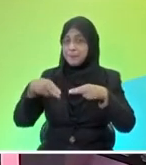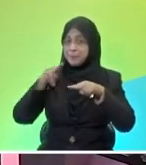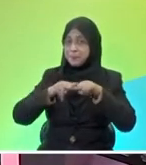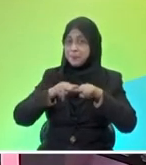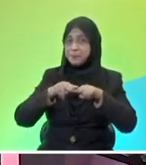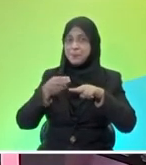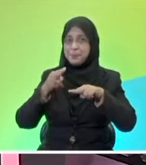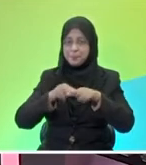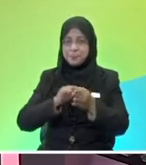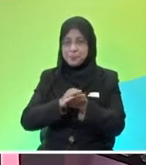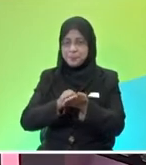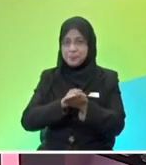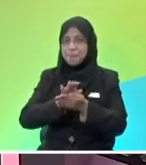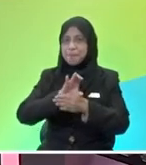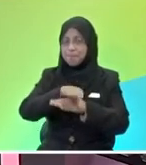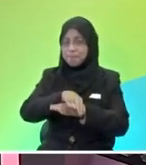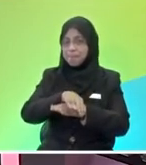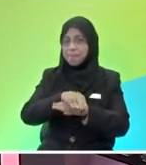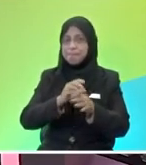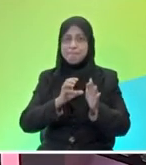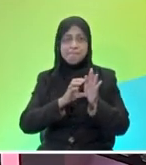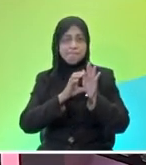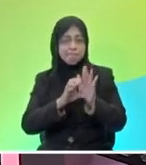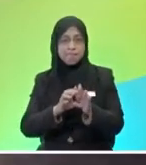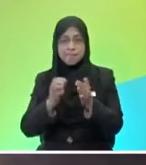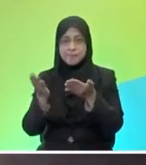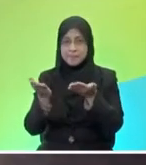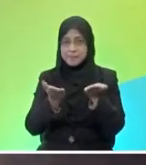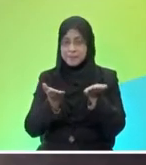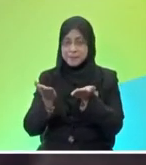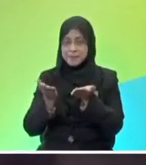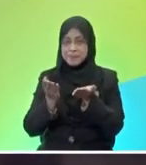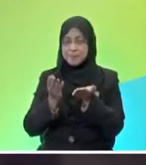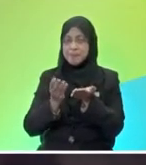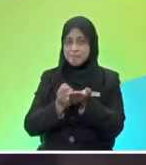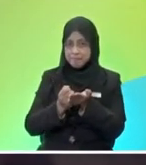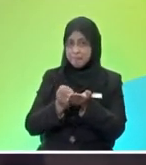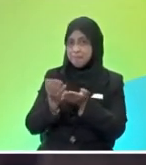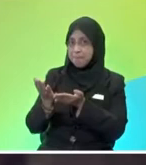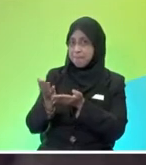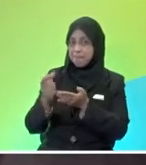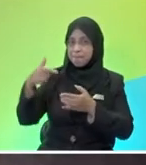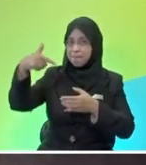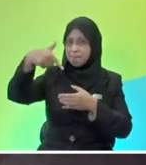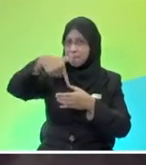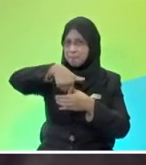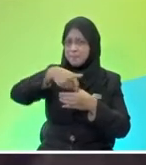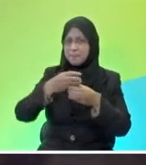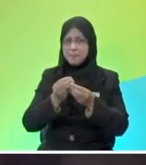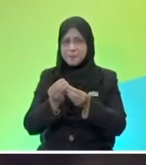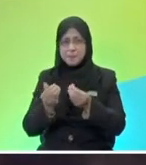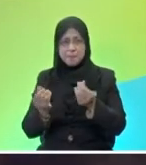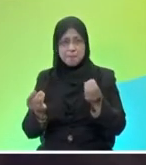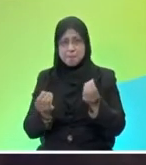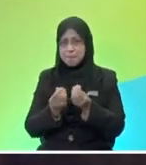phosphorus okay the first example here is we can use lubricating oil as shown in the slide here